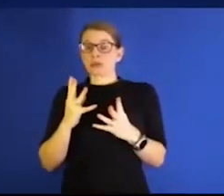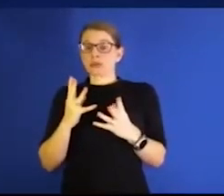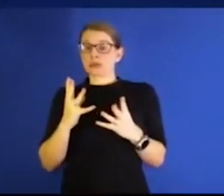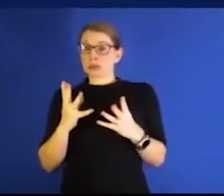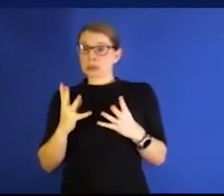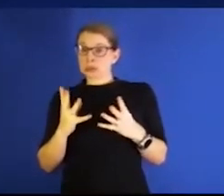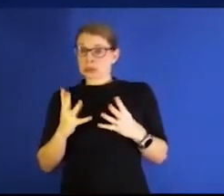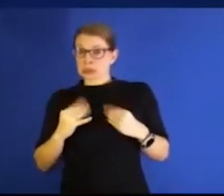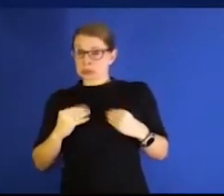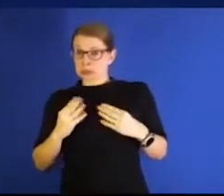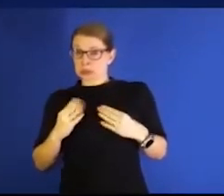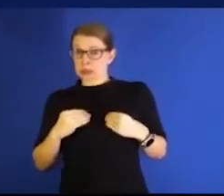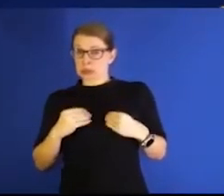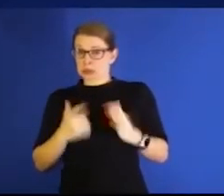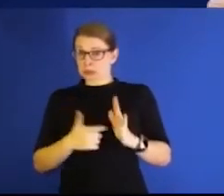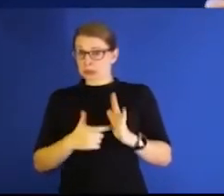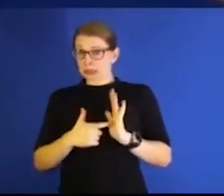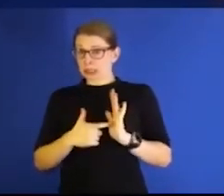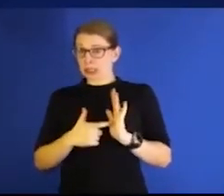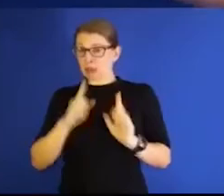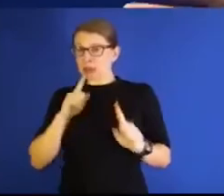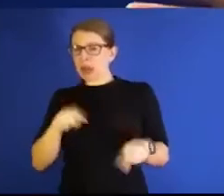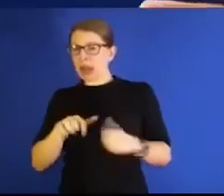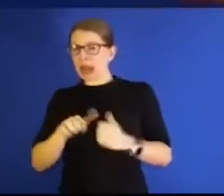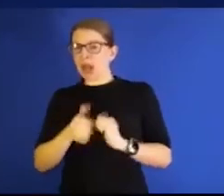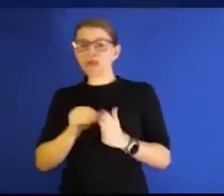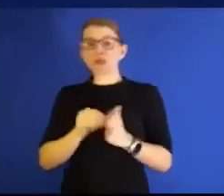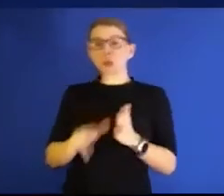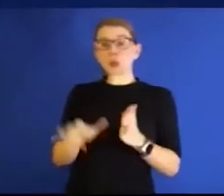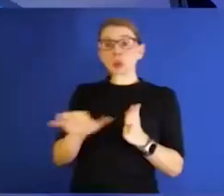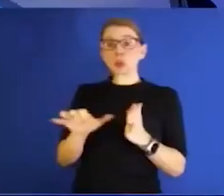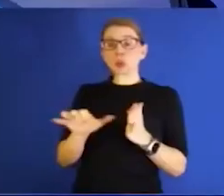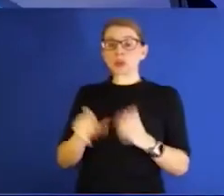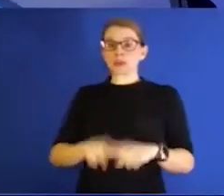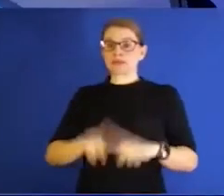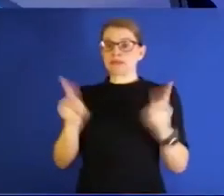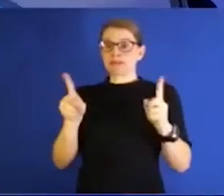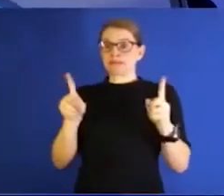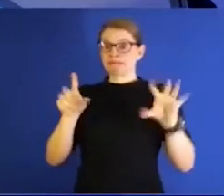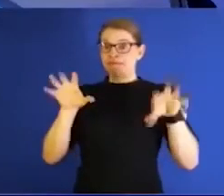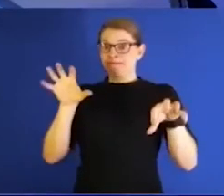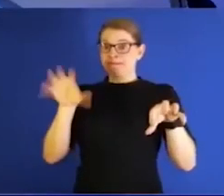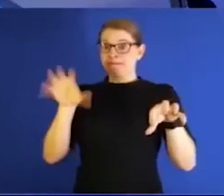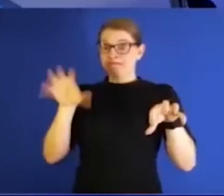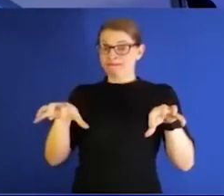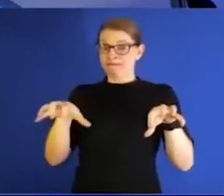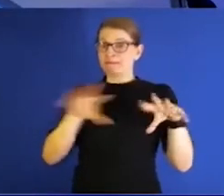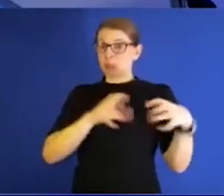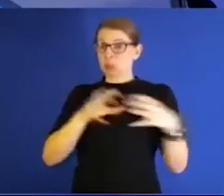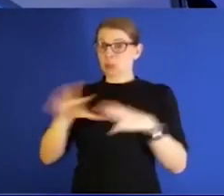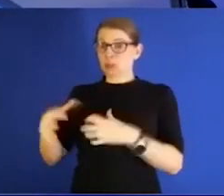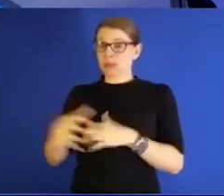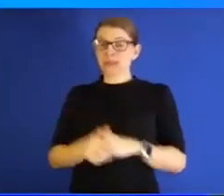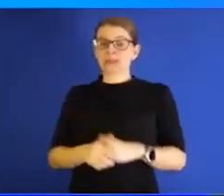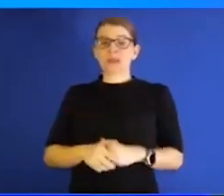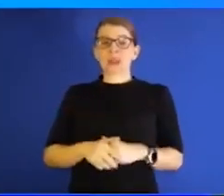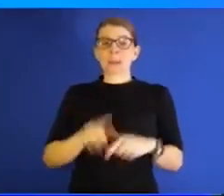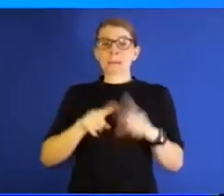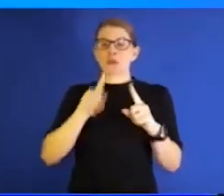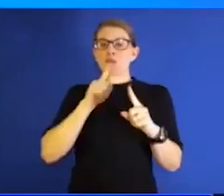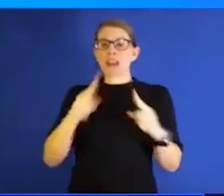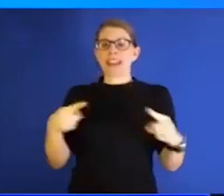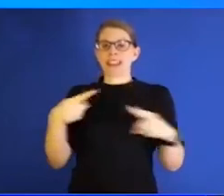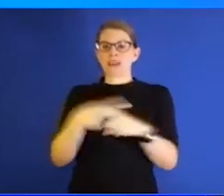How did they respond and the students? Because those are two very different camps. Yeah, but I think both are just cross sections of our society